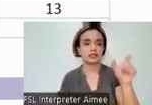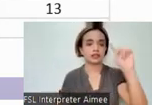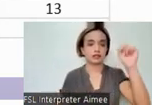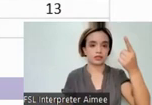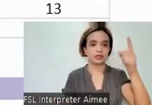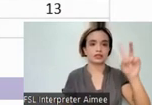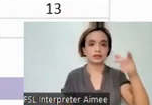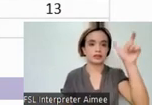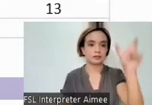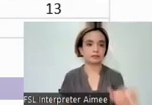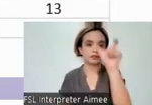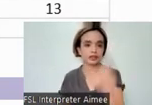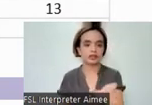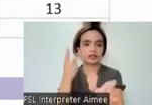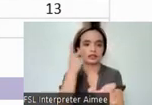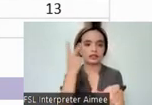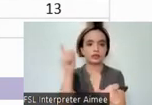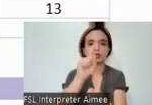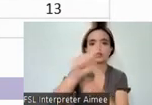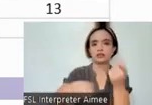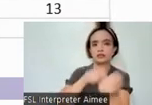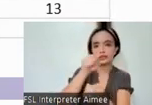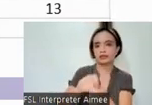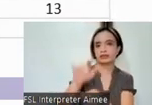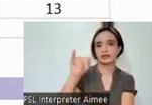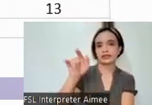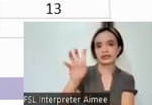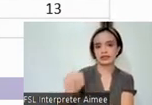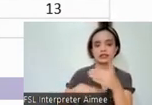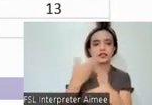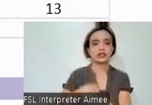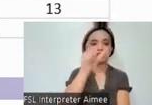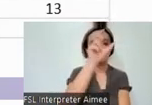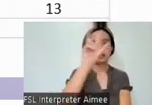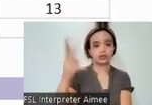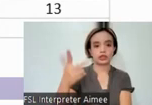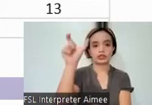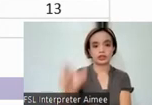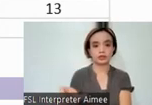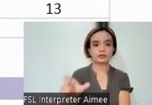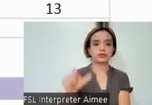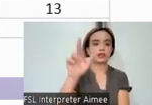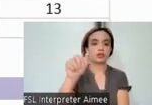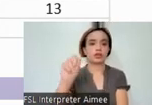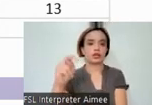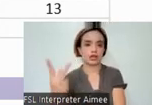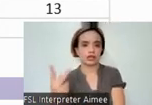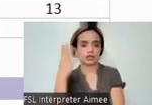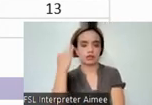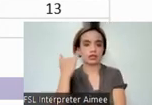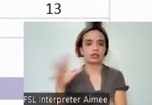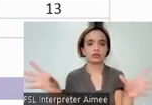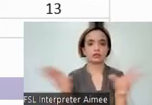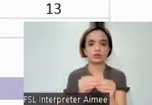show the item number and the specific item, while column 3 shows the ranking of items in order of the total